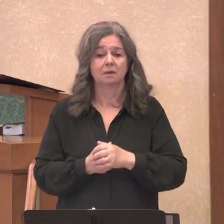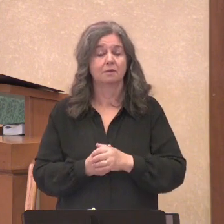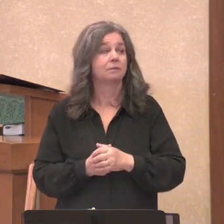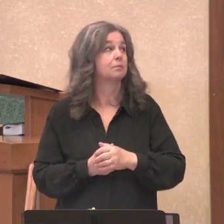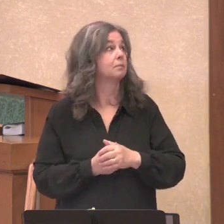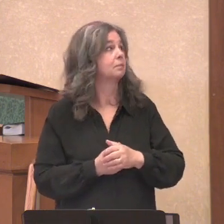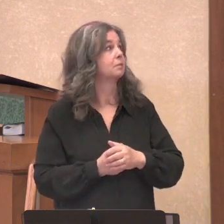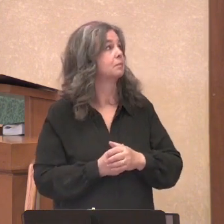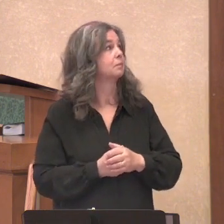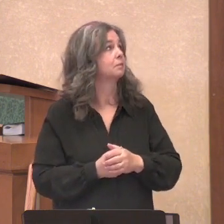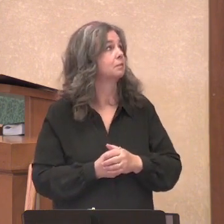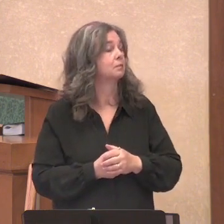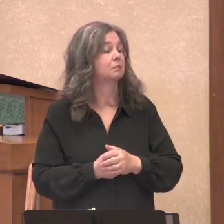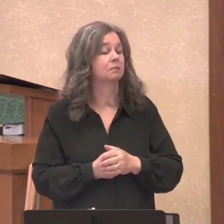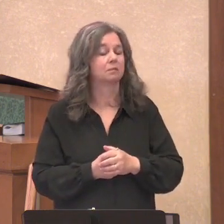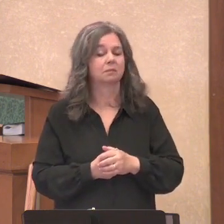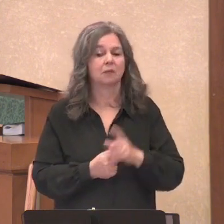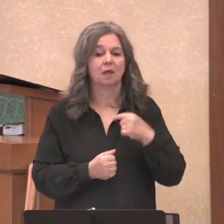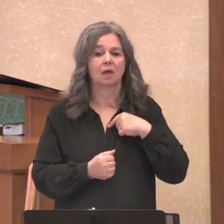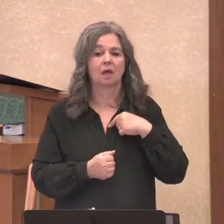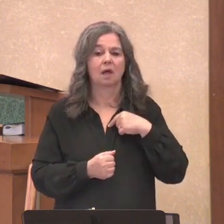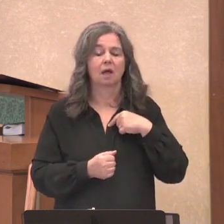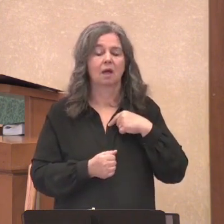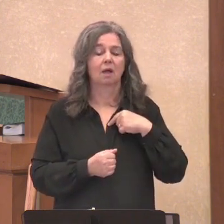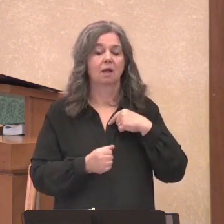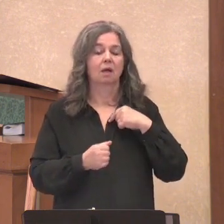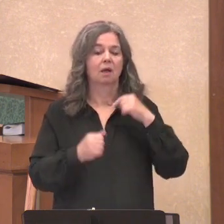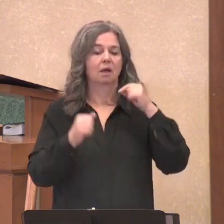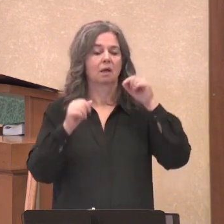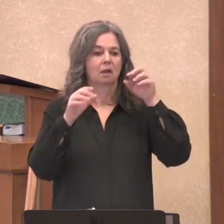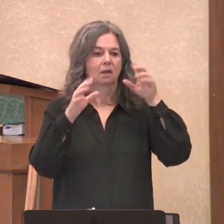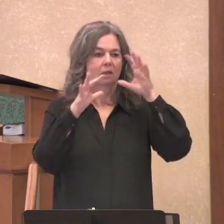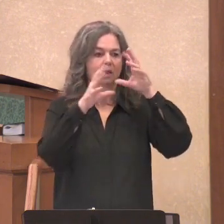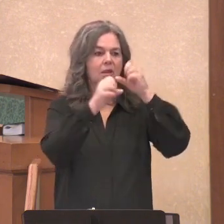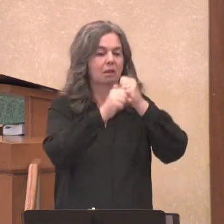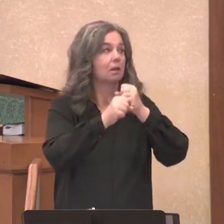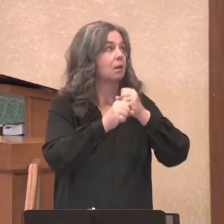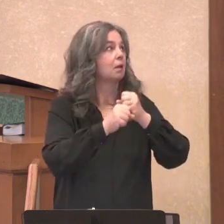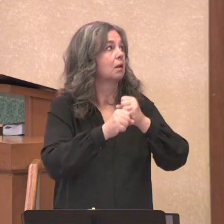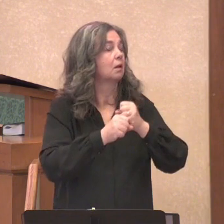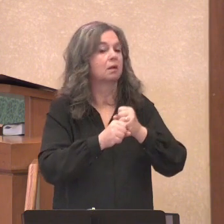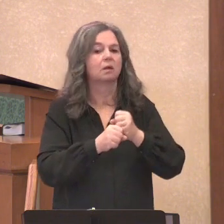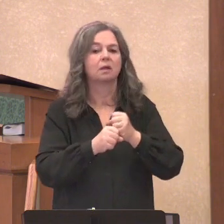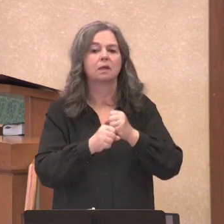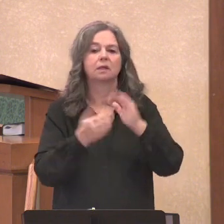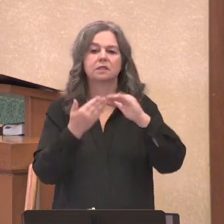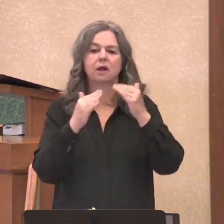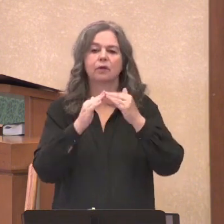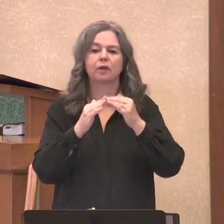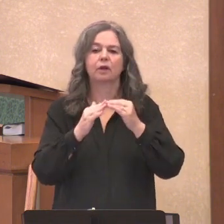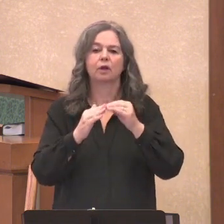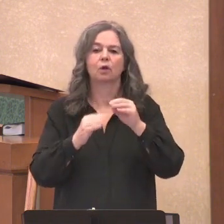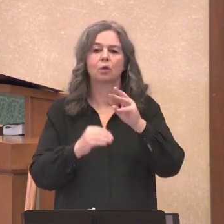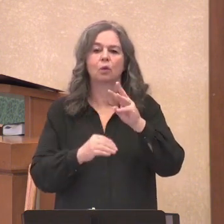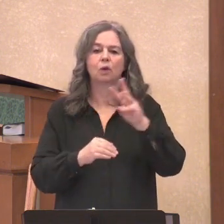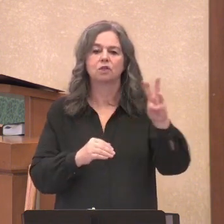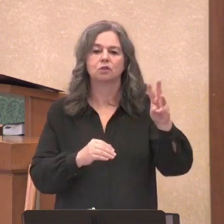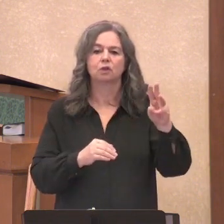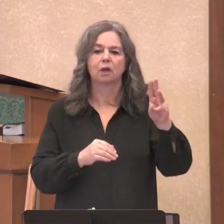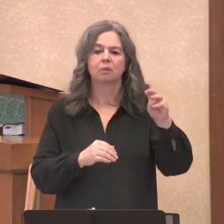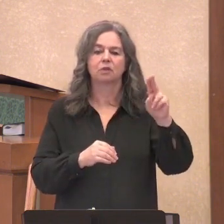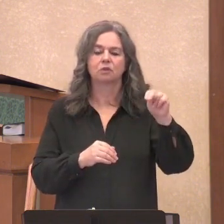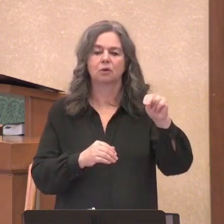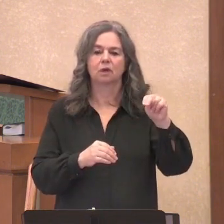And what caught my attention with this story is the town in western Minnesota where these light pillars